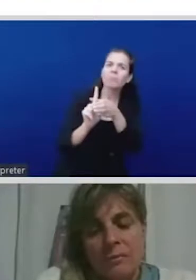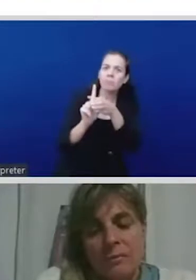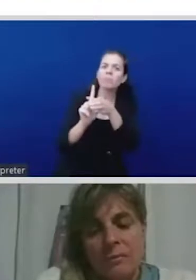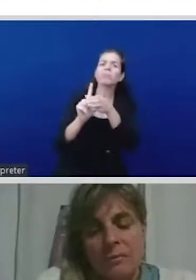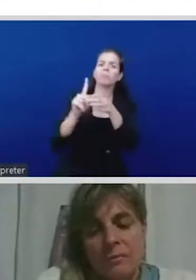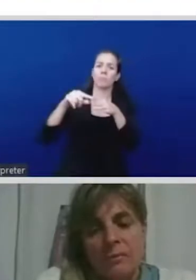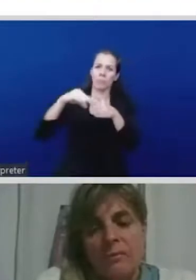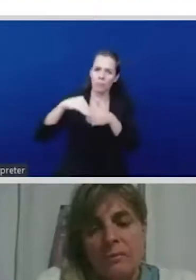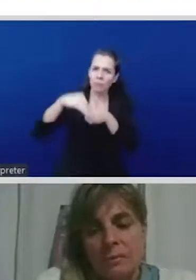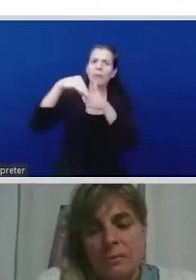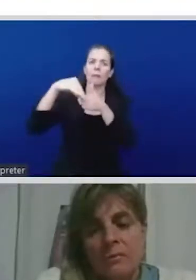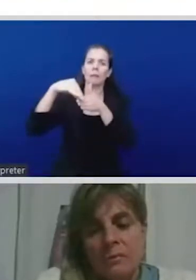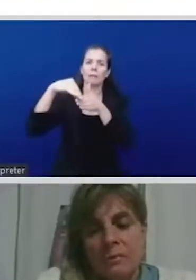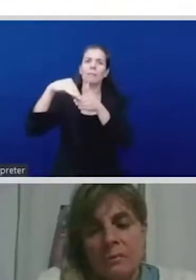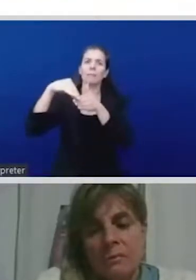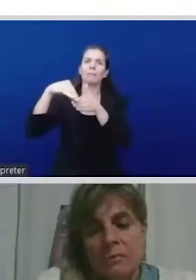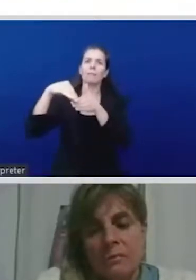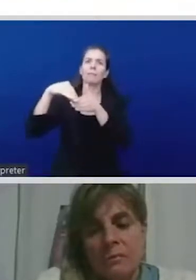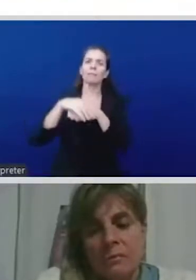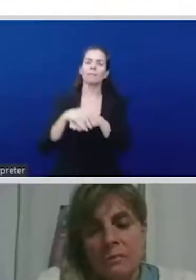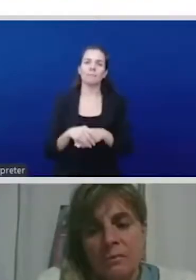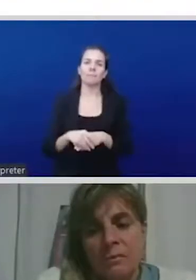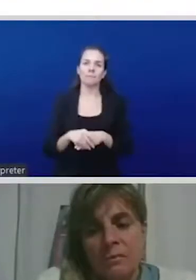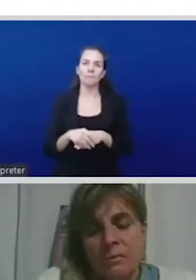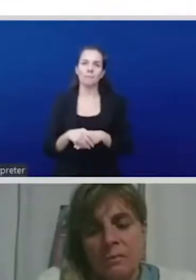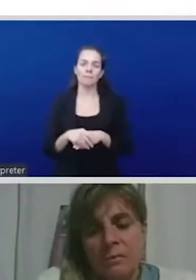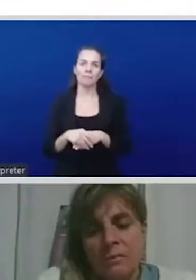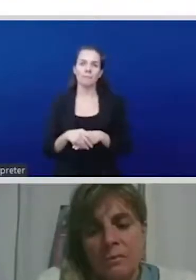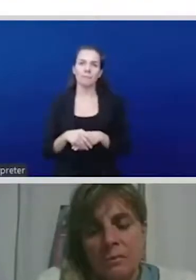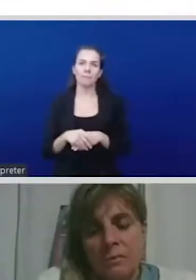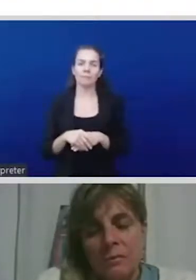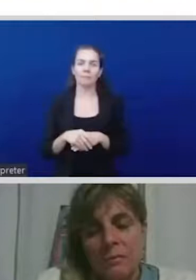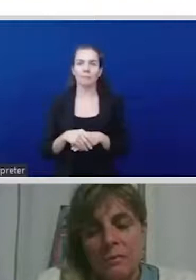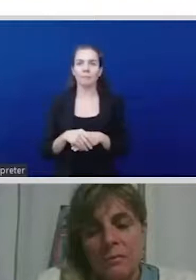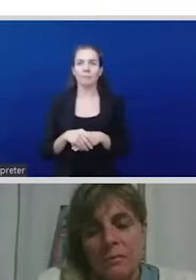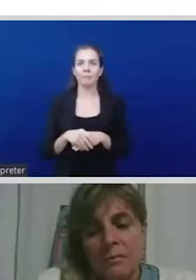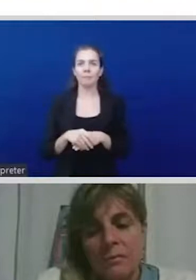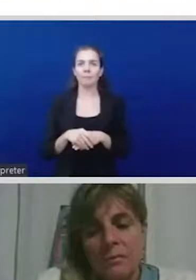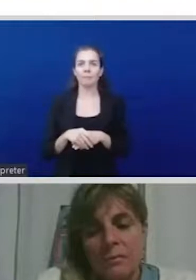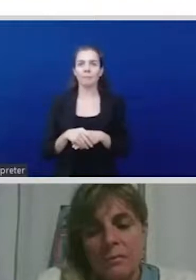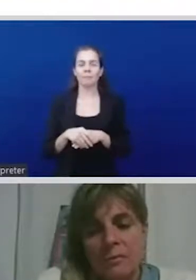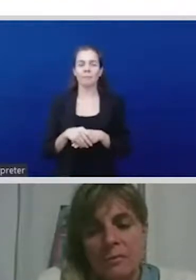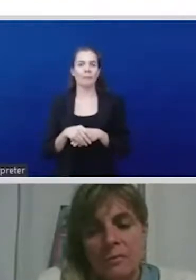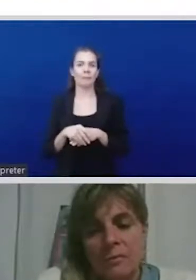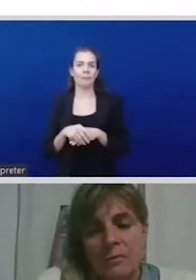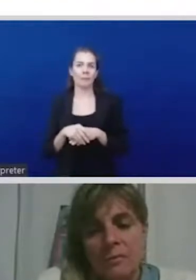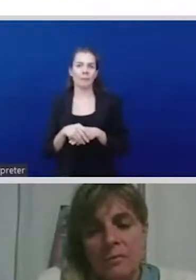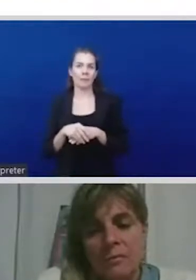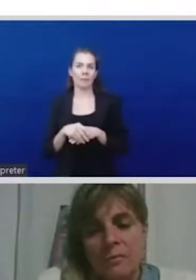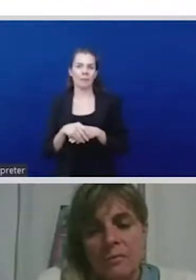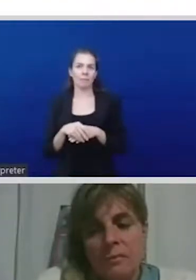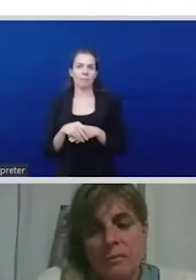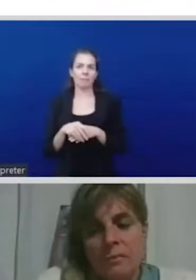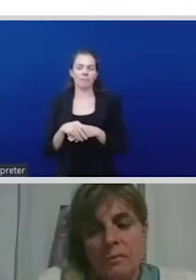that was coming forth from the migrants who were returning back the restlessness was that in terms of the information